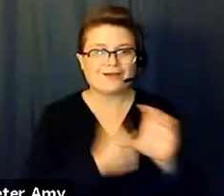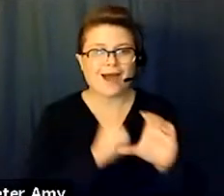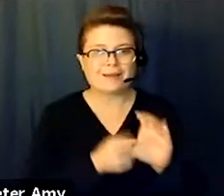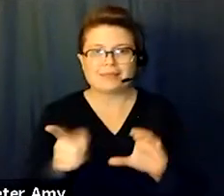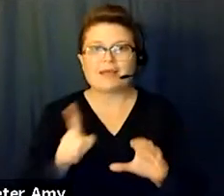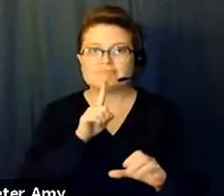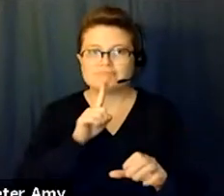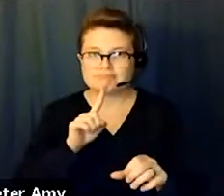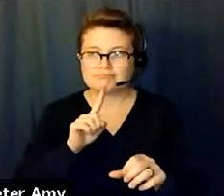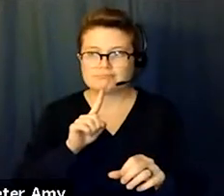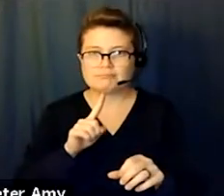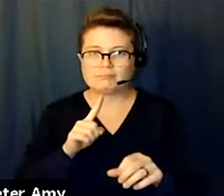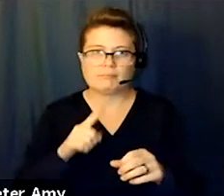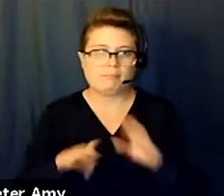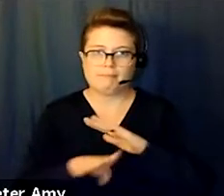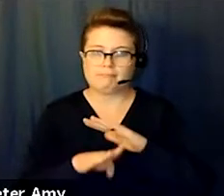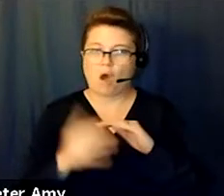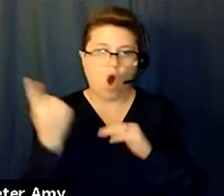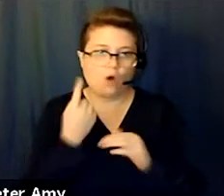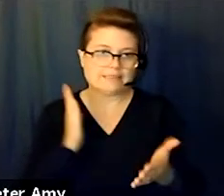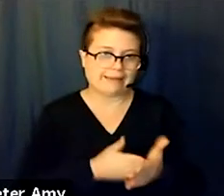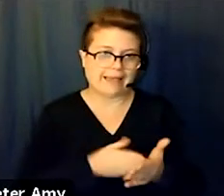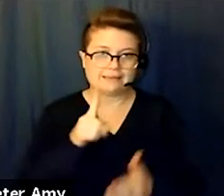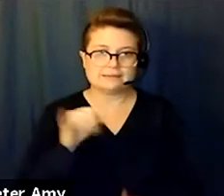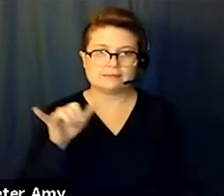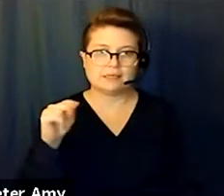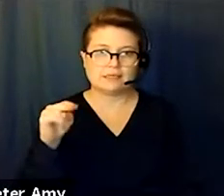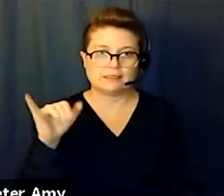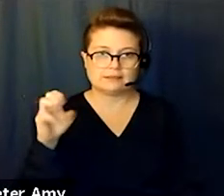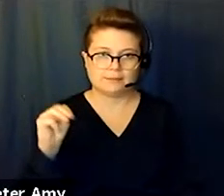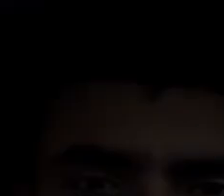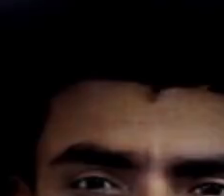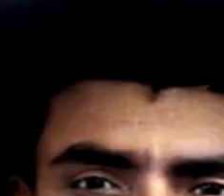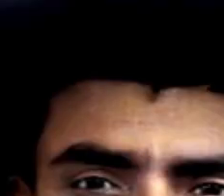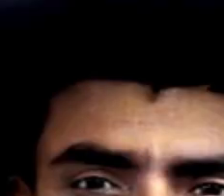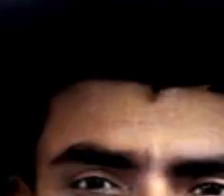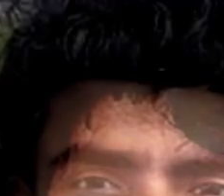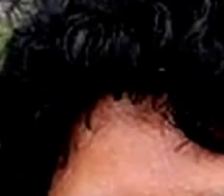against imperialism and Zionism, and which the State of Israel is an imperialist Zionist project.